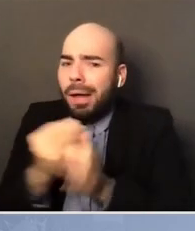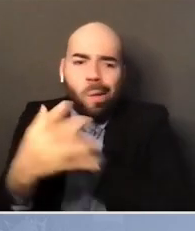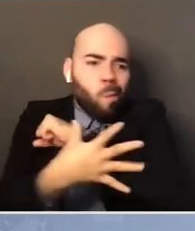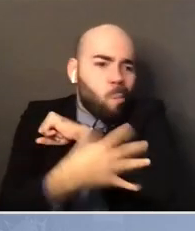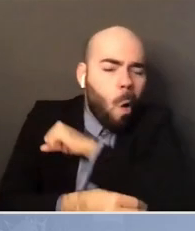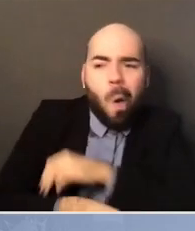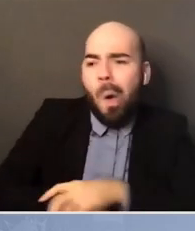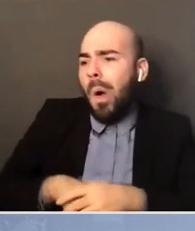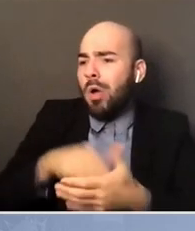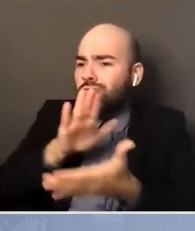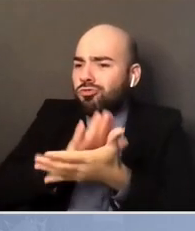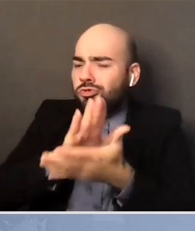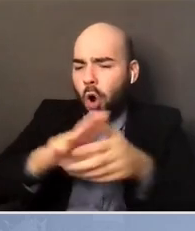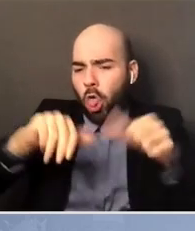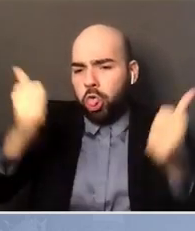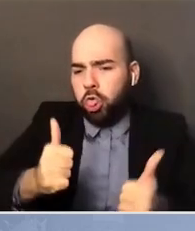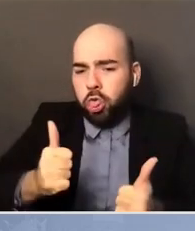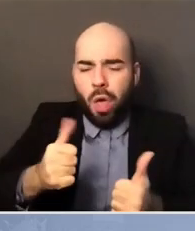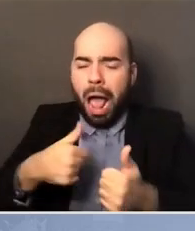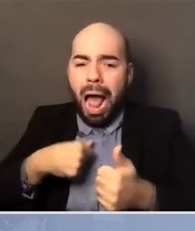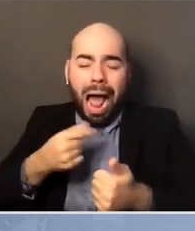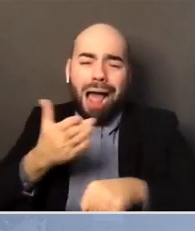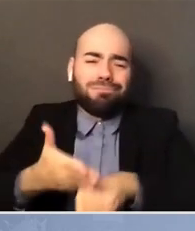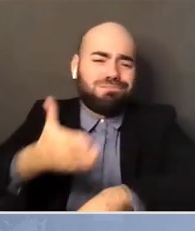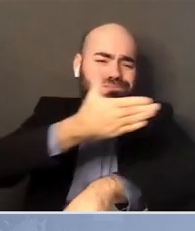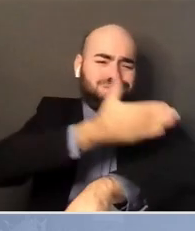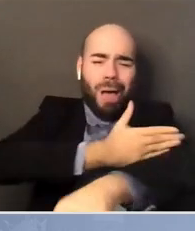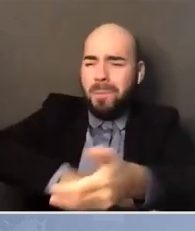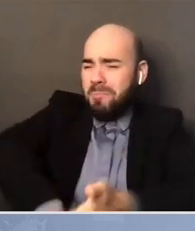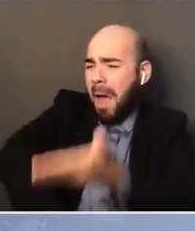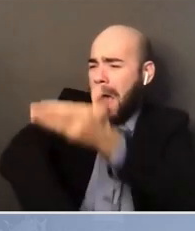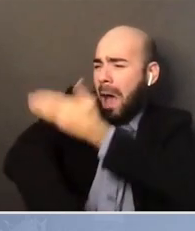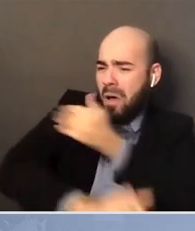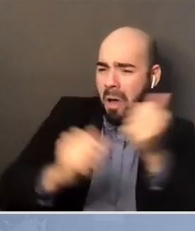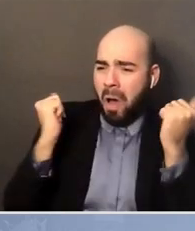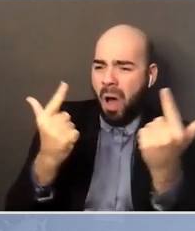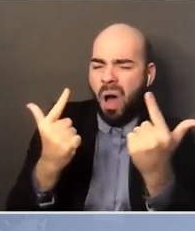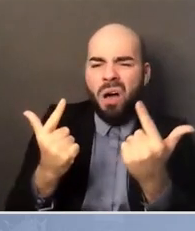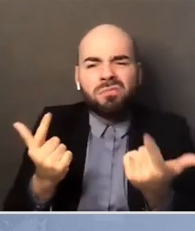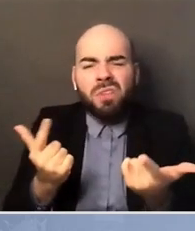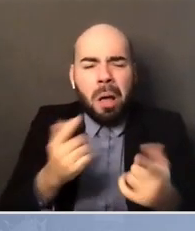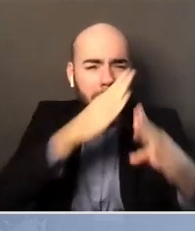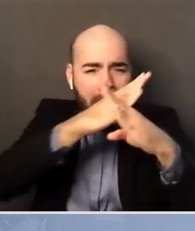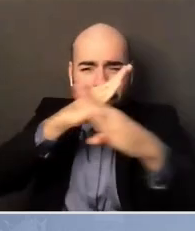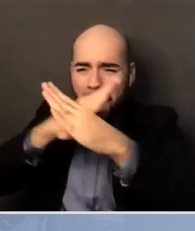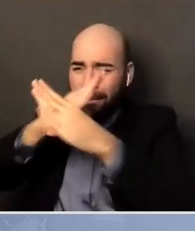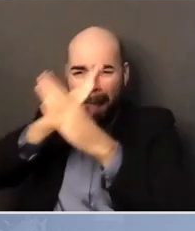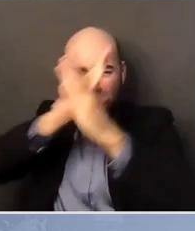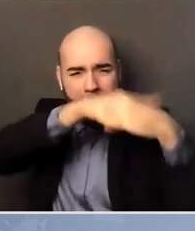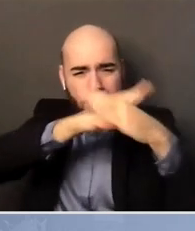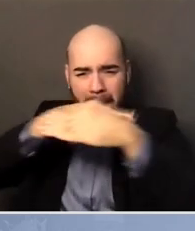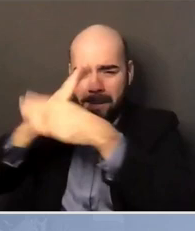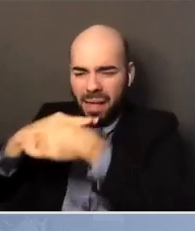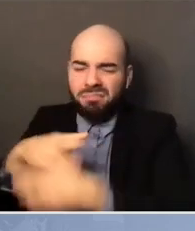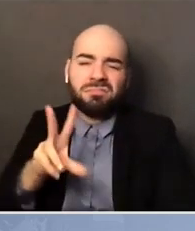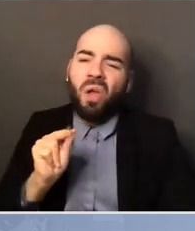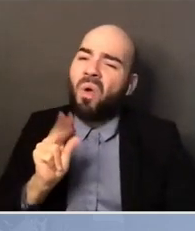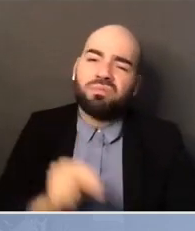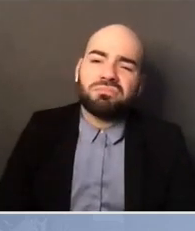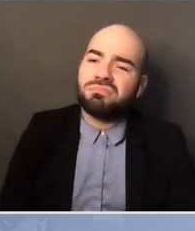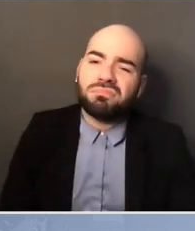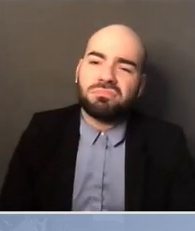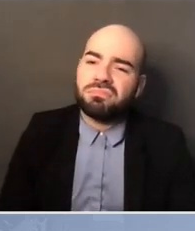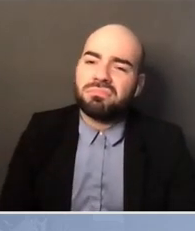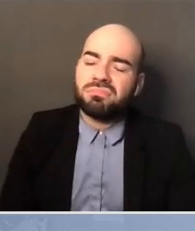address every issue and impediment that was going on in a